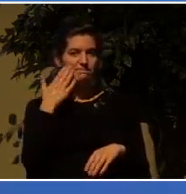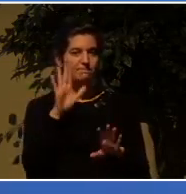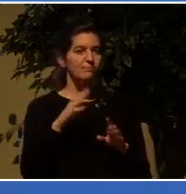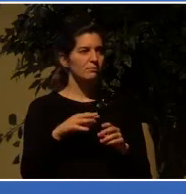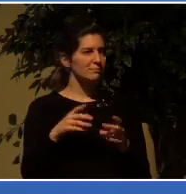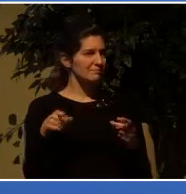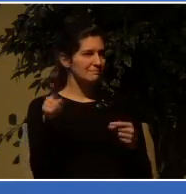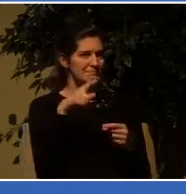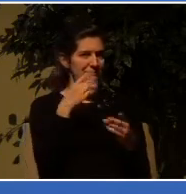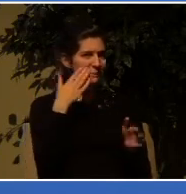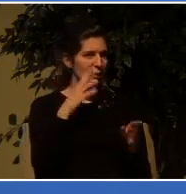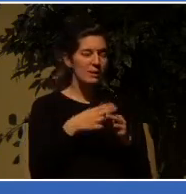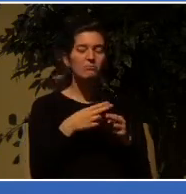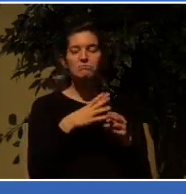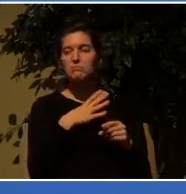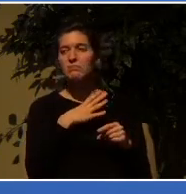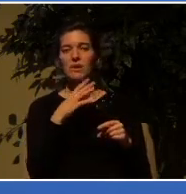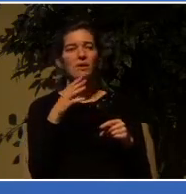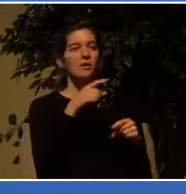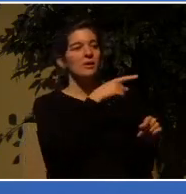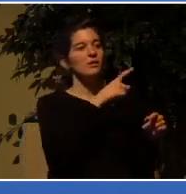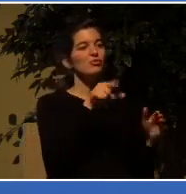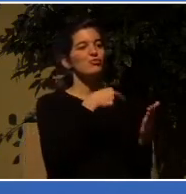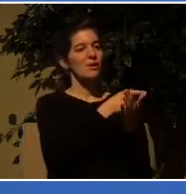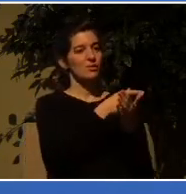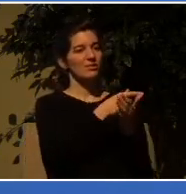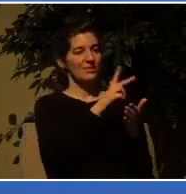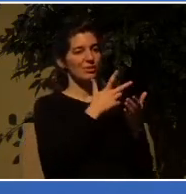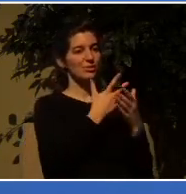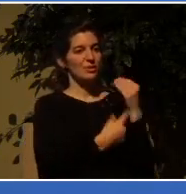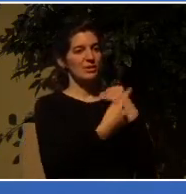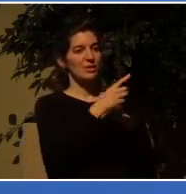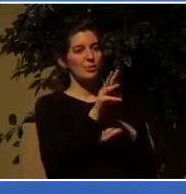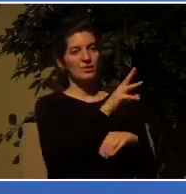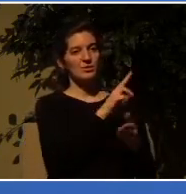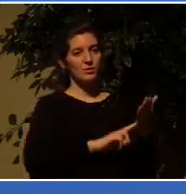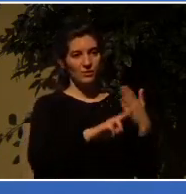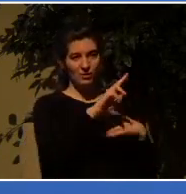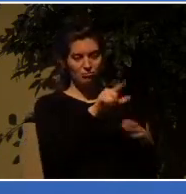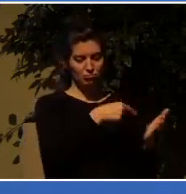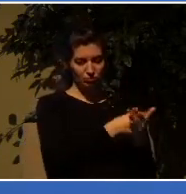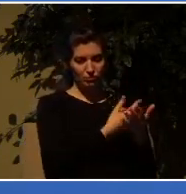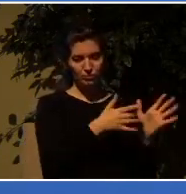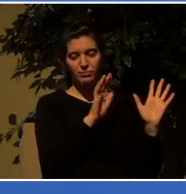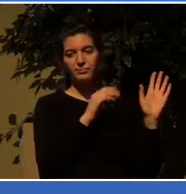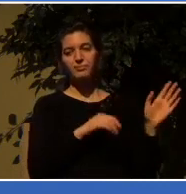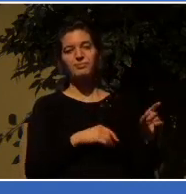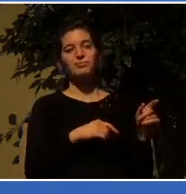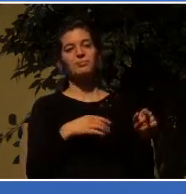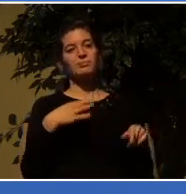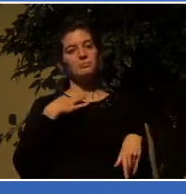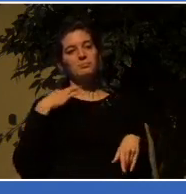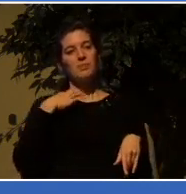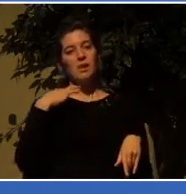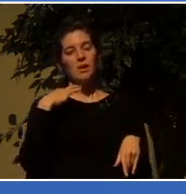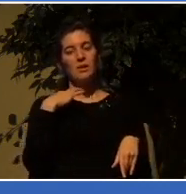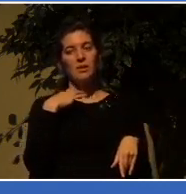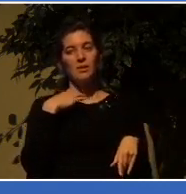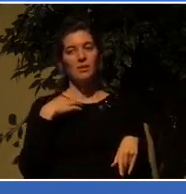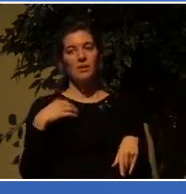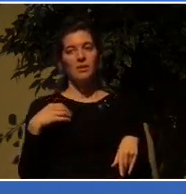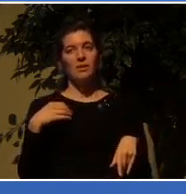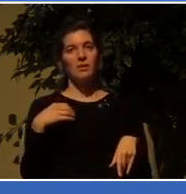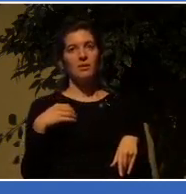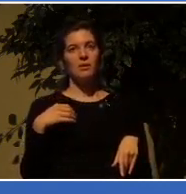but she's a graduate, again, from Trinity Western University. And she applied with the